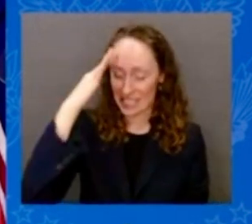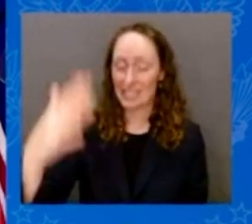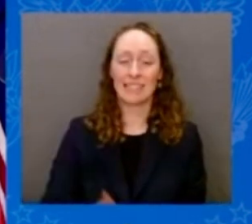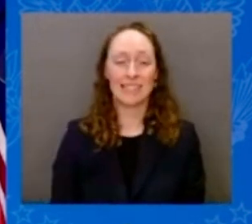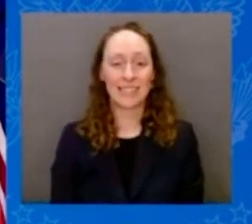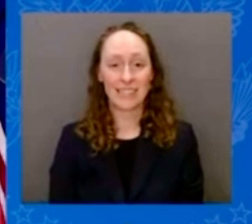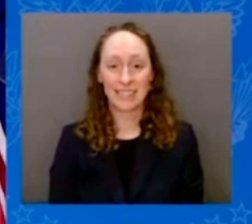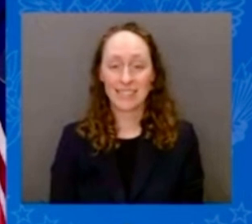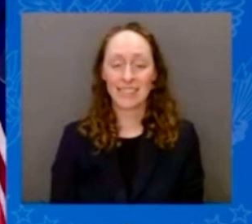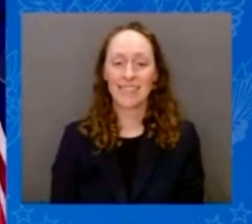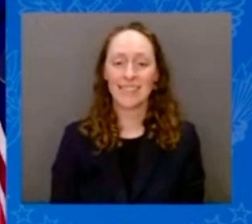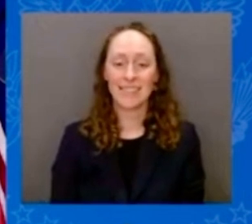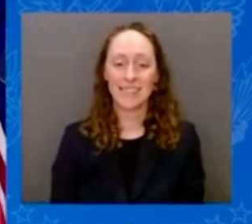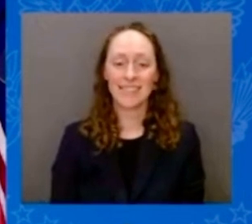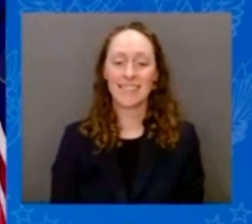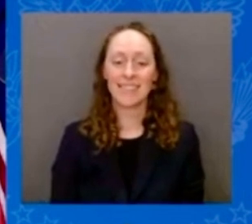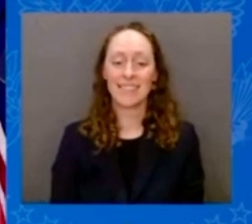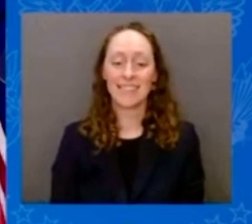Oof.